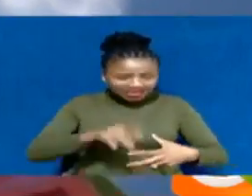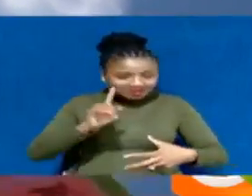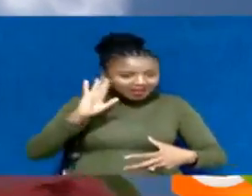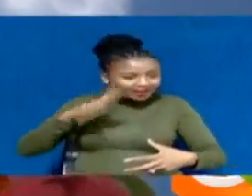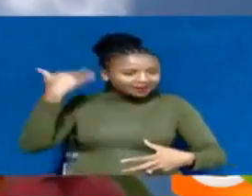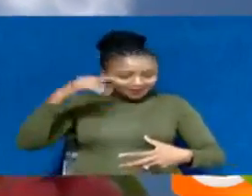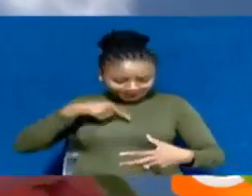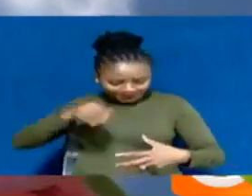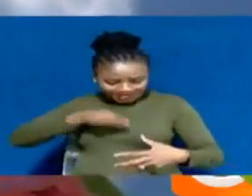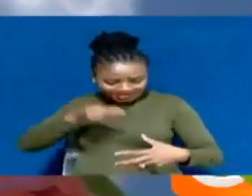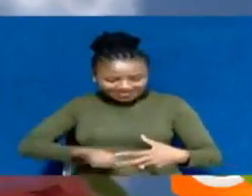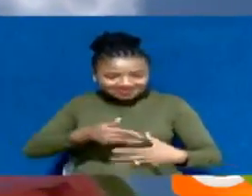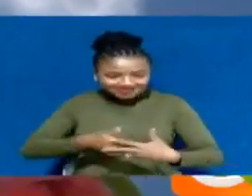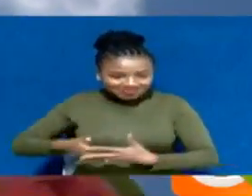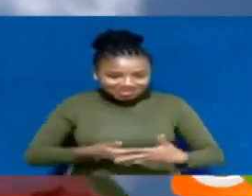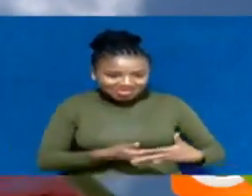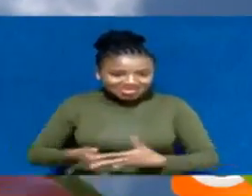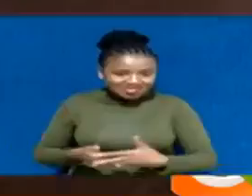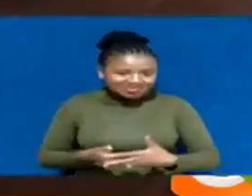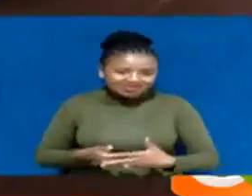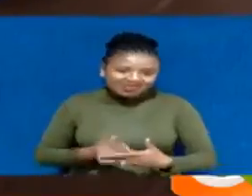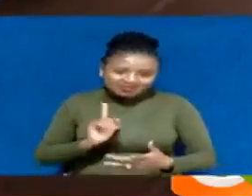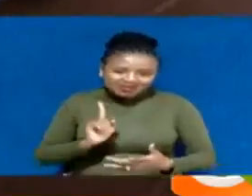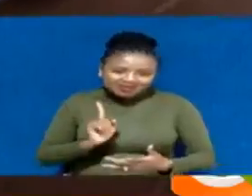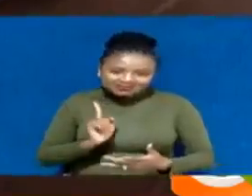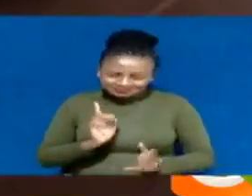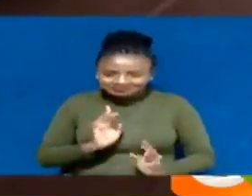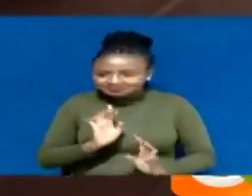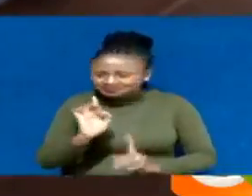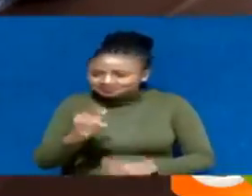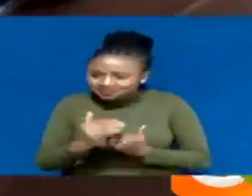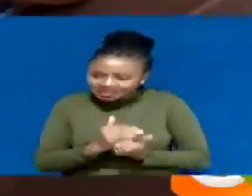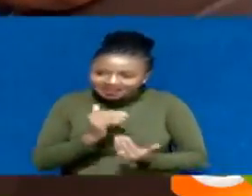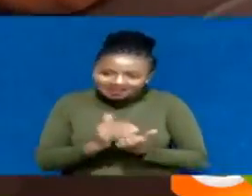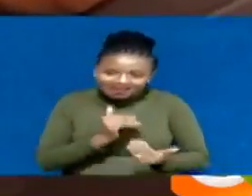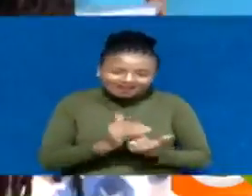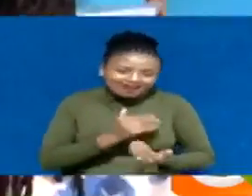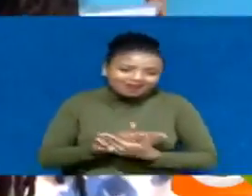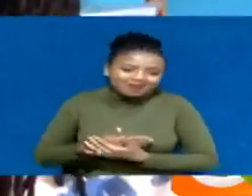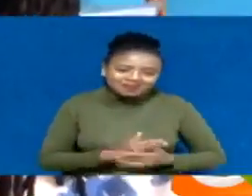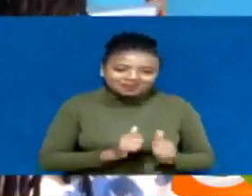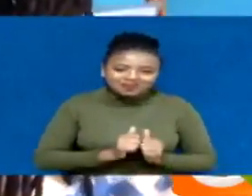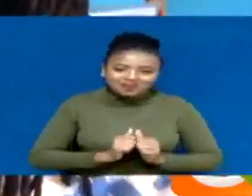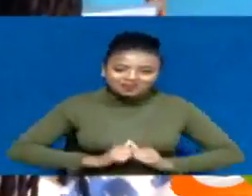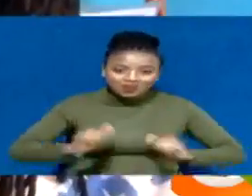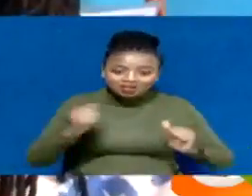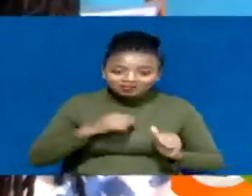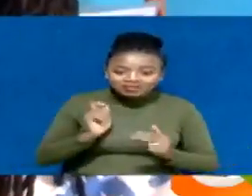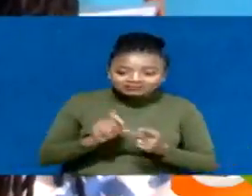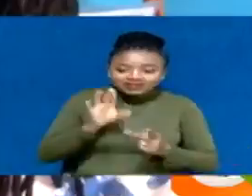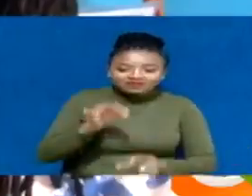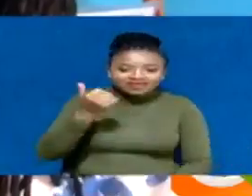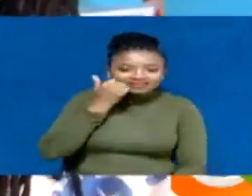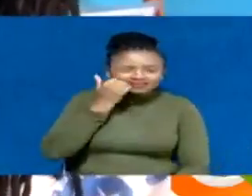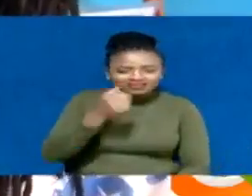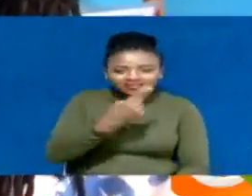transmitting the virus to her offspring being high, she did not shy away from raising her first-born son. I tested positive